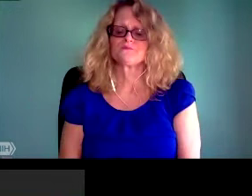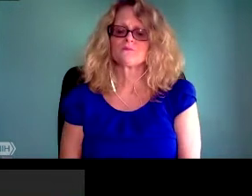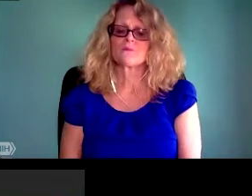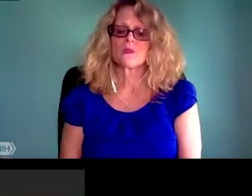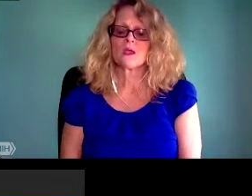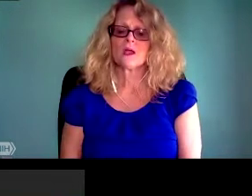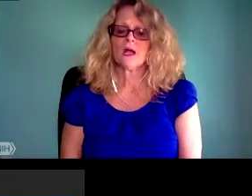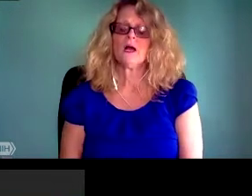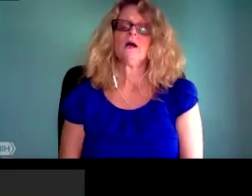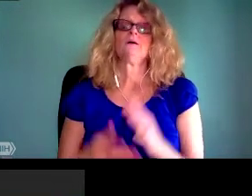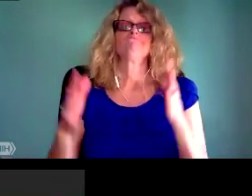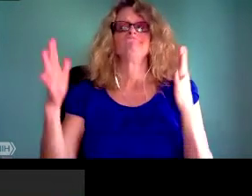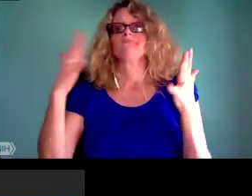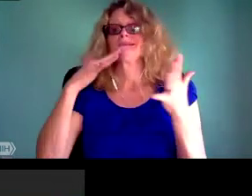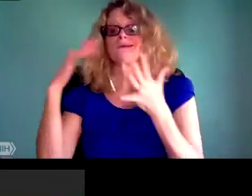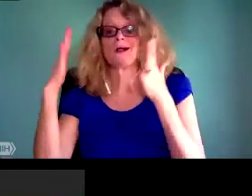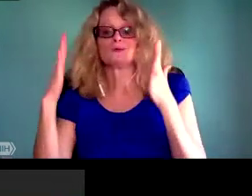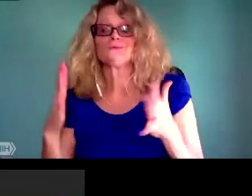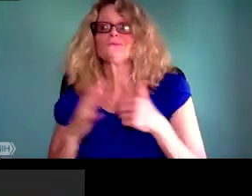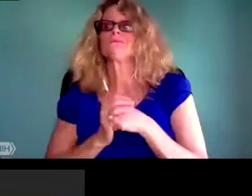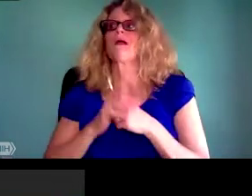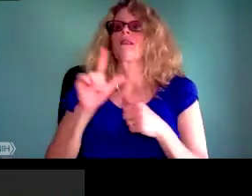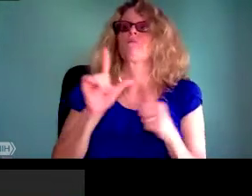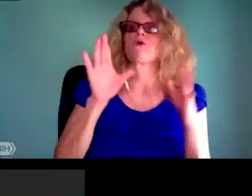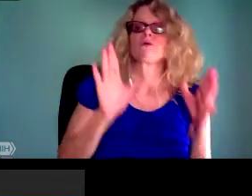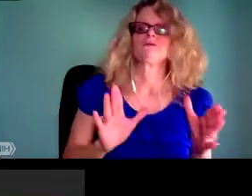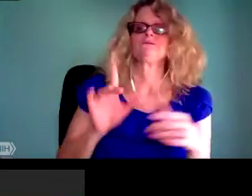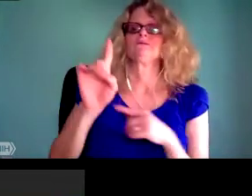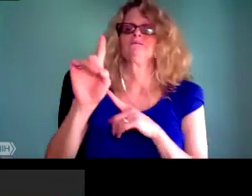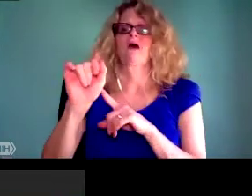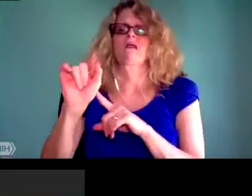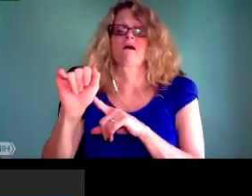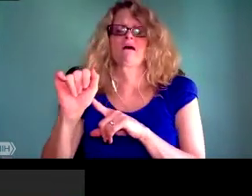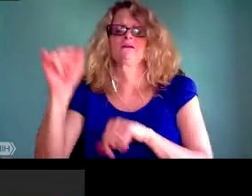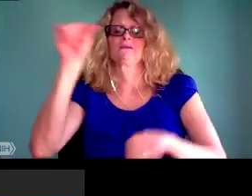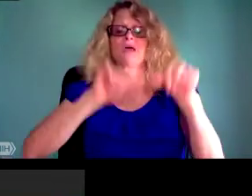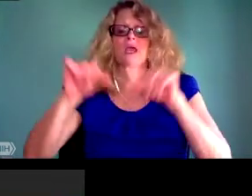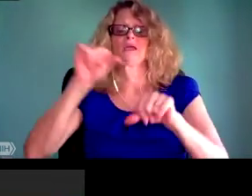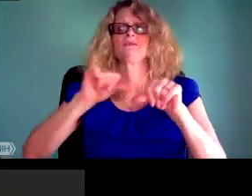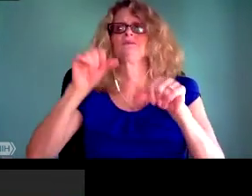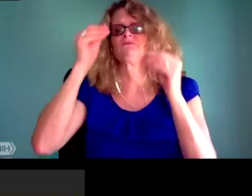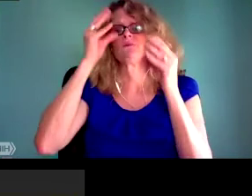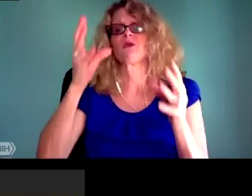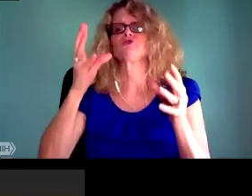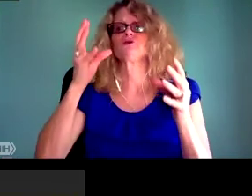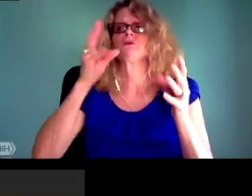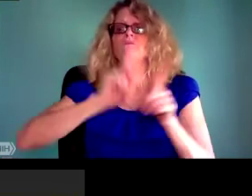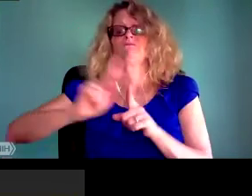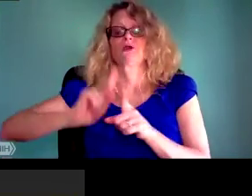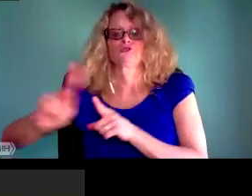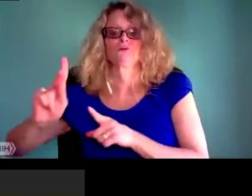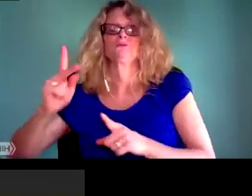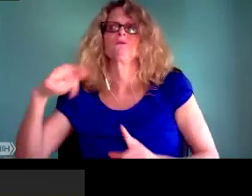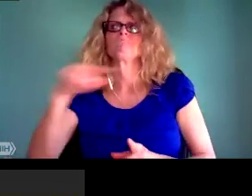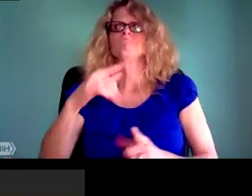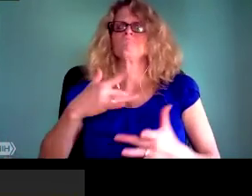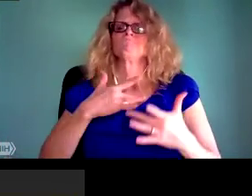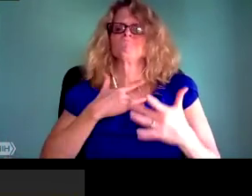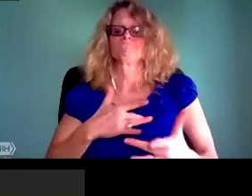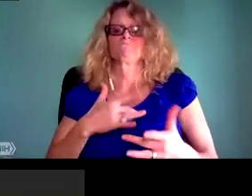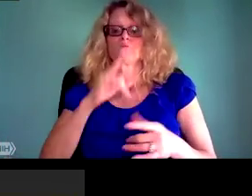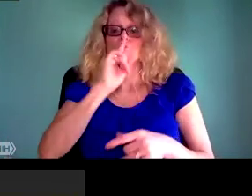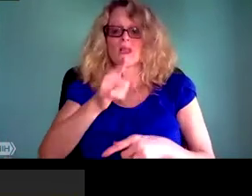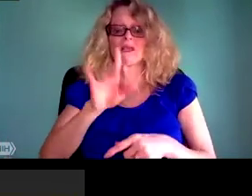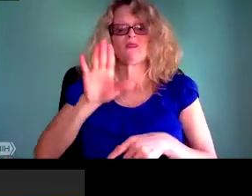of the kinds of technologies that are being used and what the implications will be. And think about, you know, we think about thousands of years of